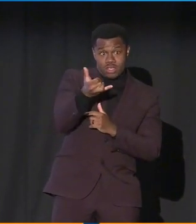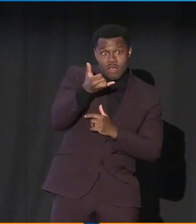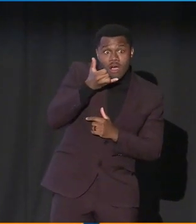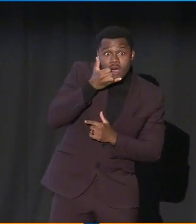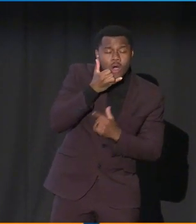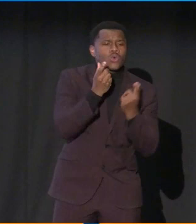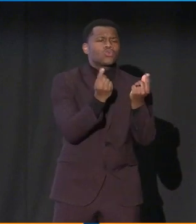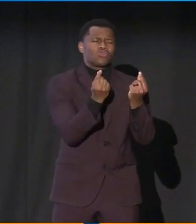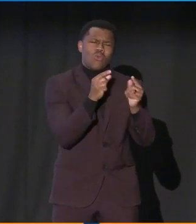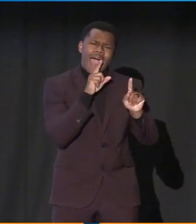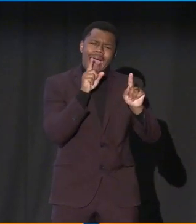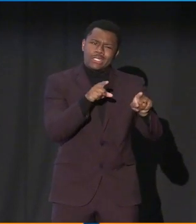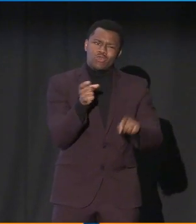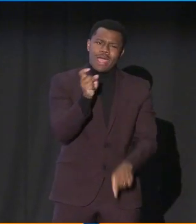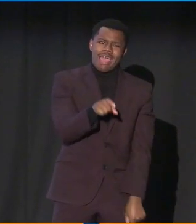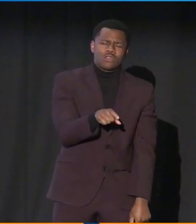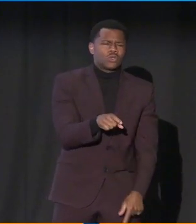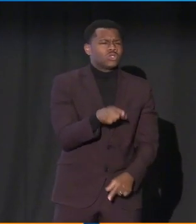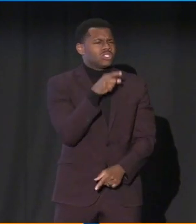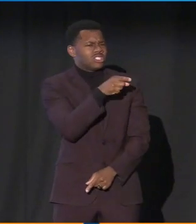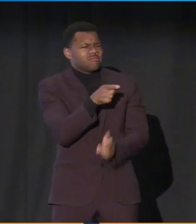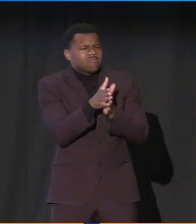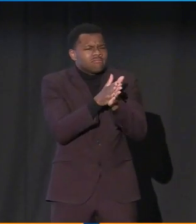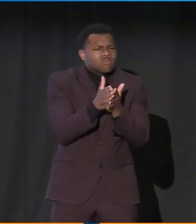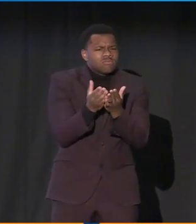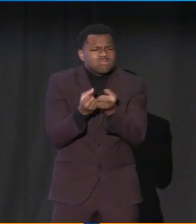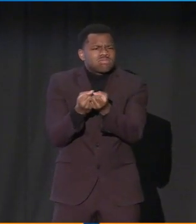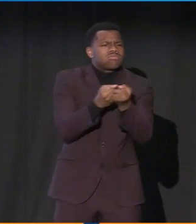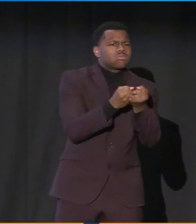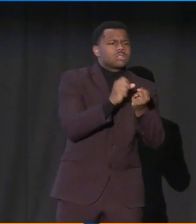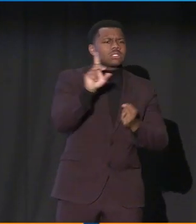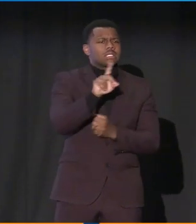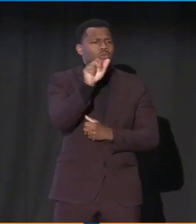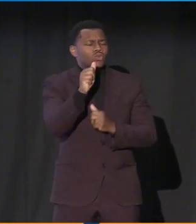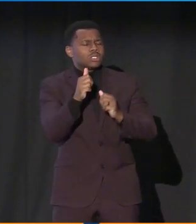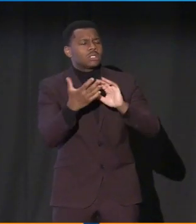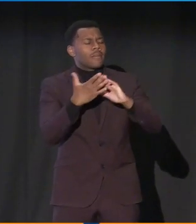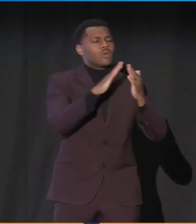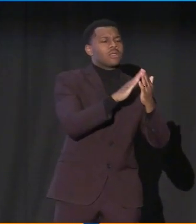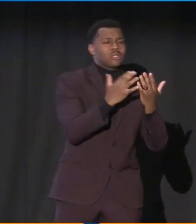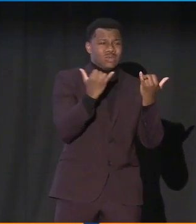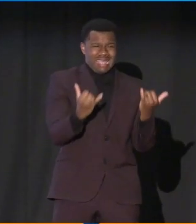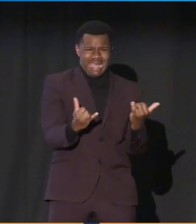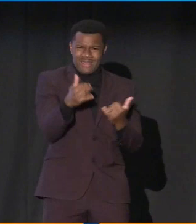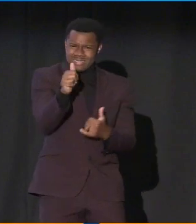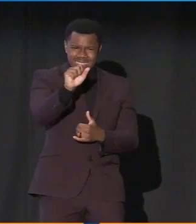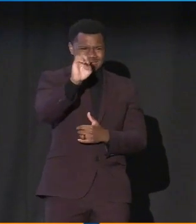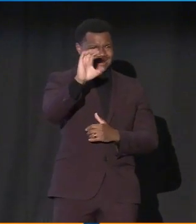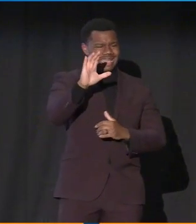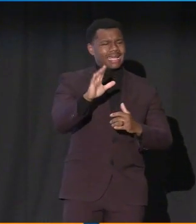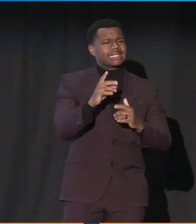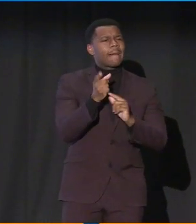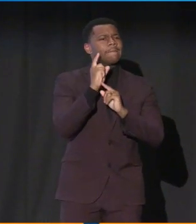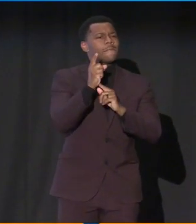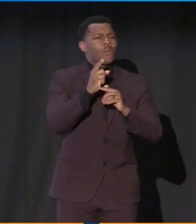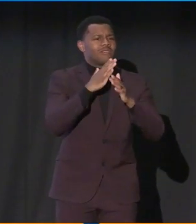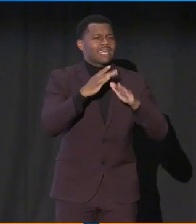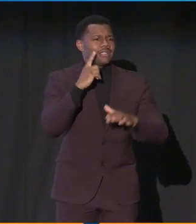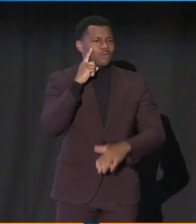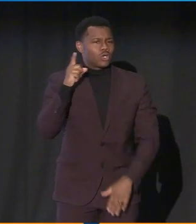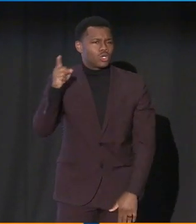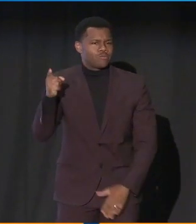And she did so much for the disability community. I'd like to just real 10 seconds. Just take a moment of silence for Judy.